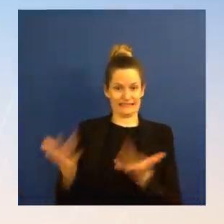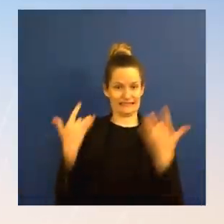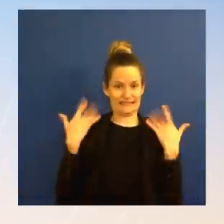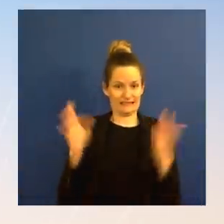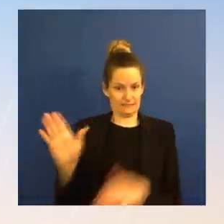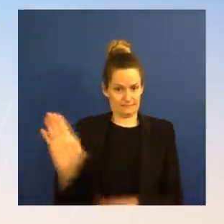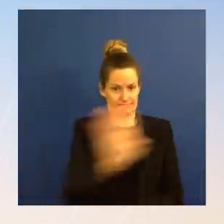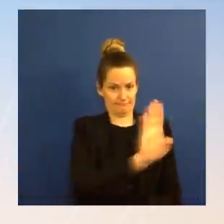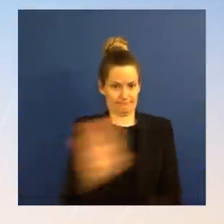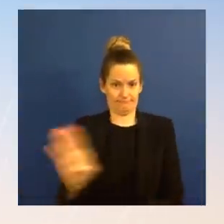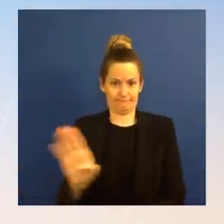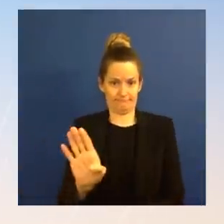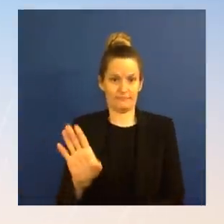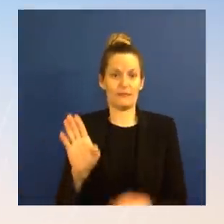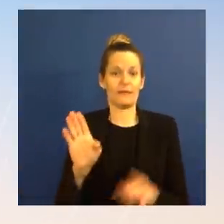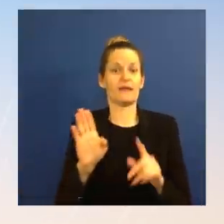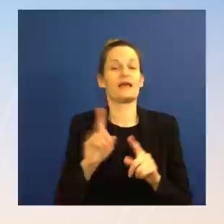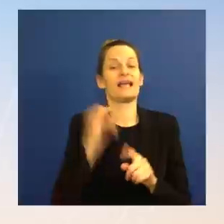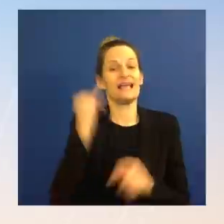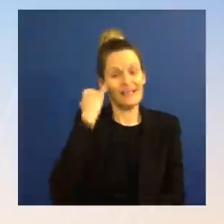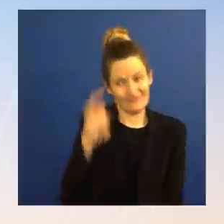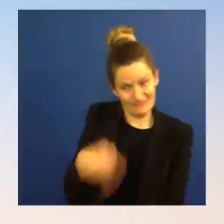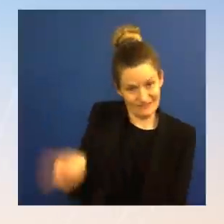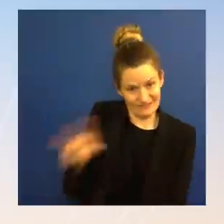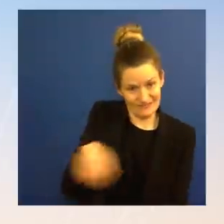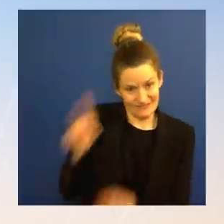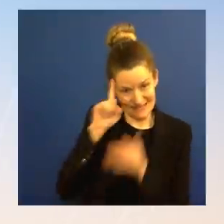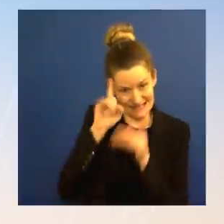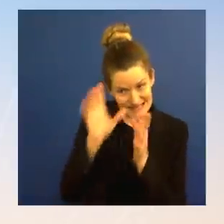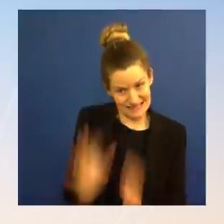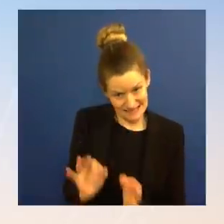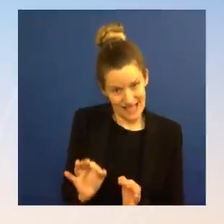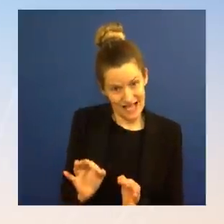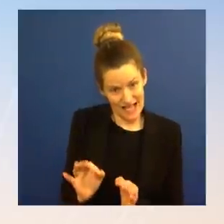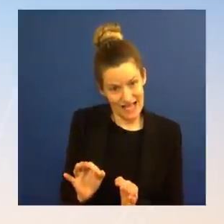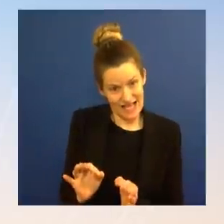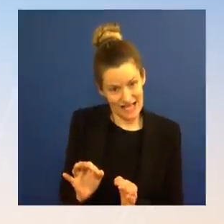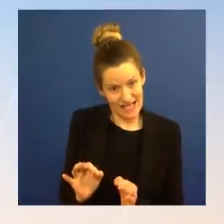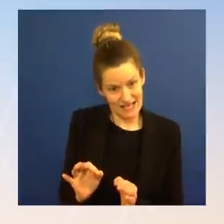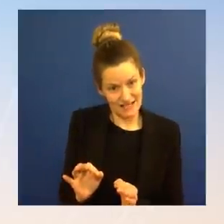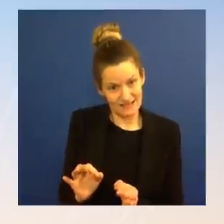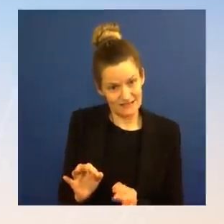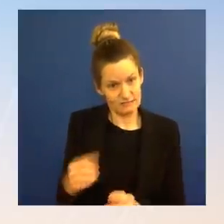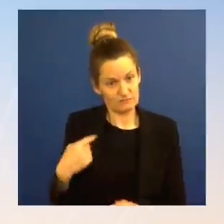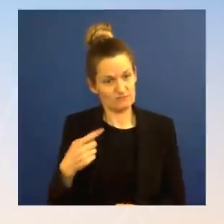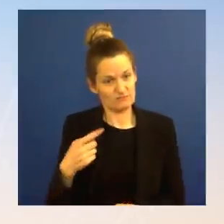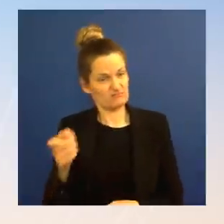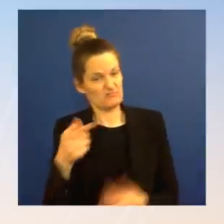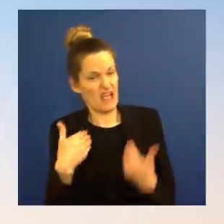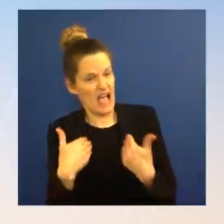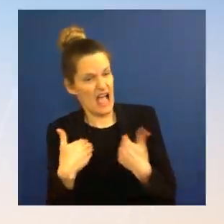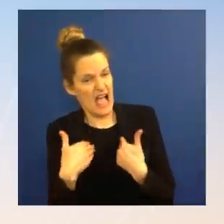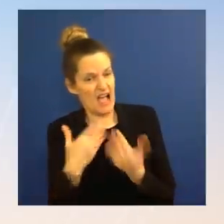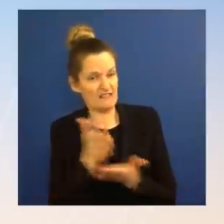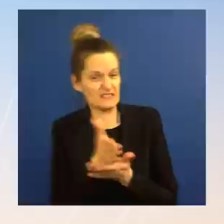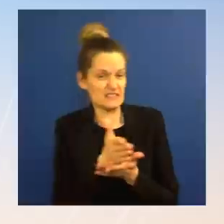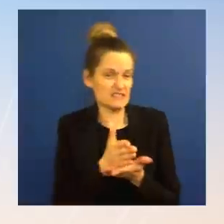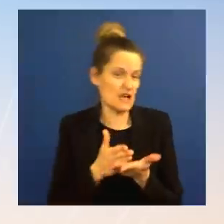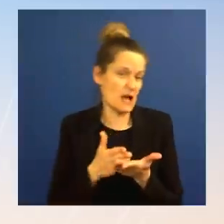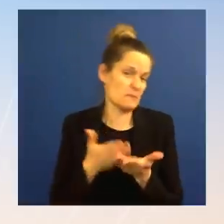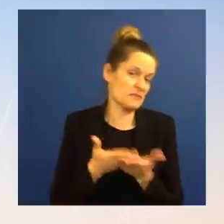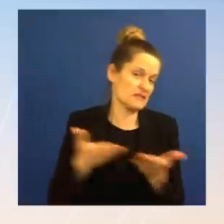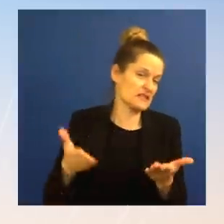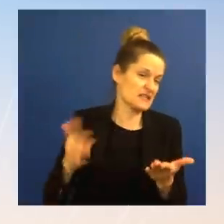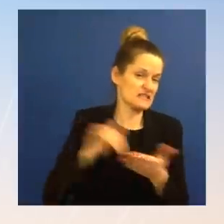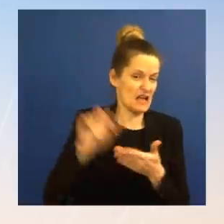certain there would be steps we would take, but nothing has happened at this point in time. So let me talk to our economic team and see if there's anything more we can predict for you. Go